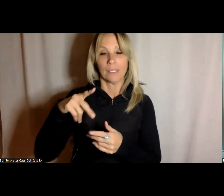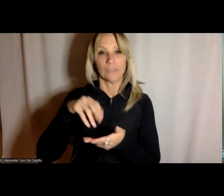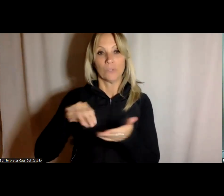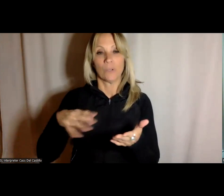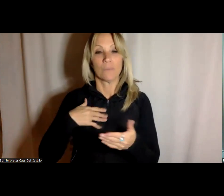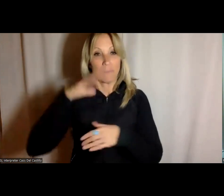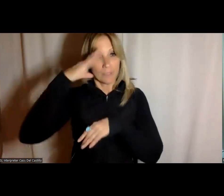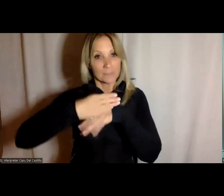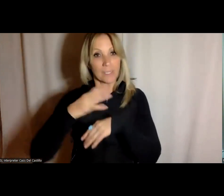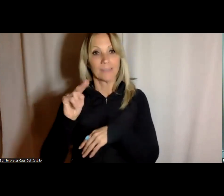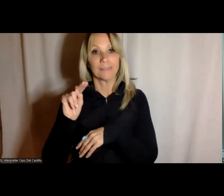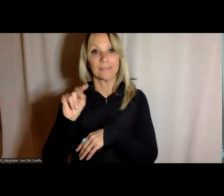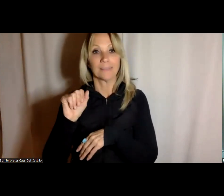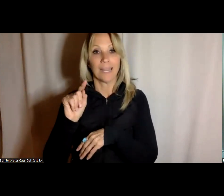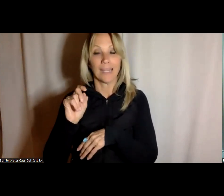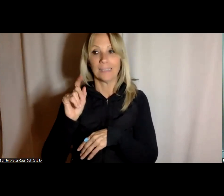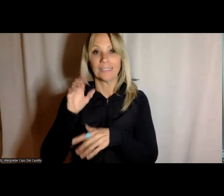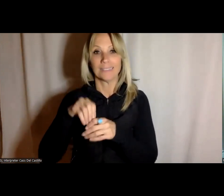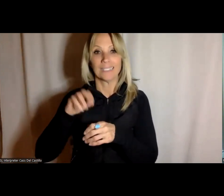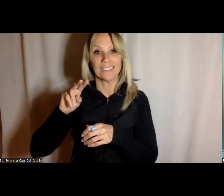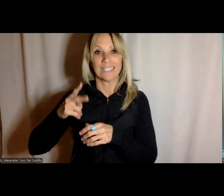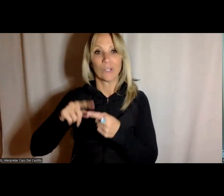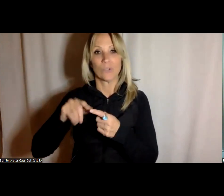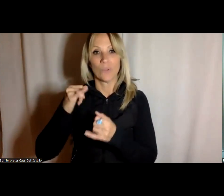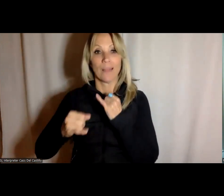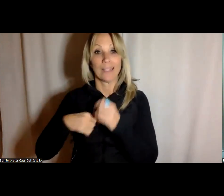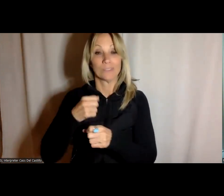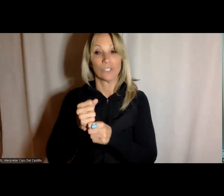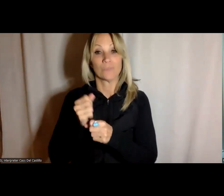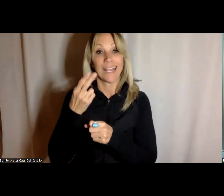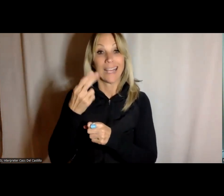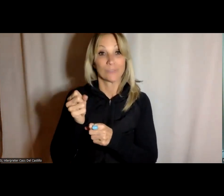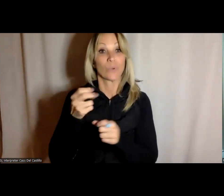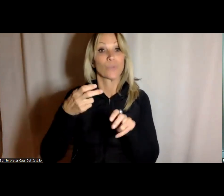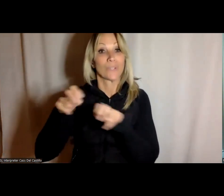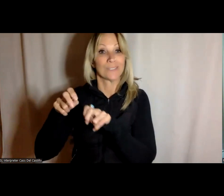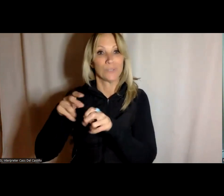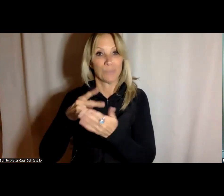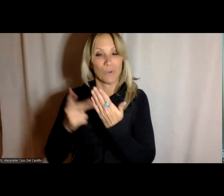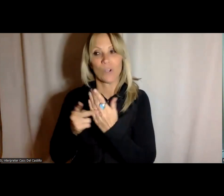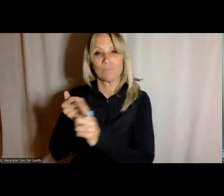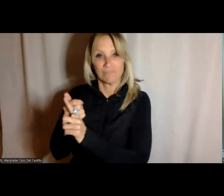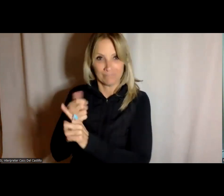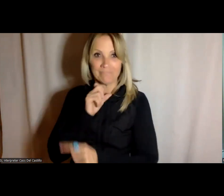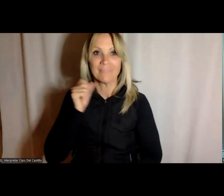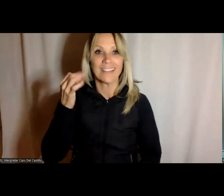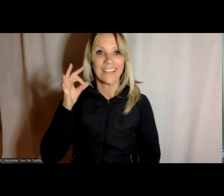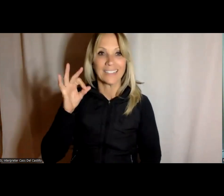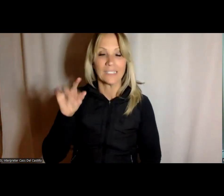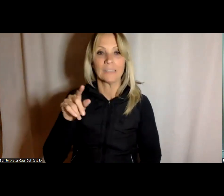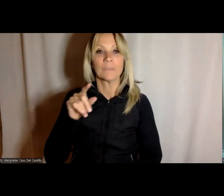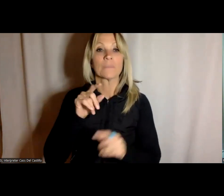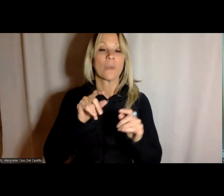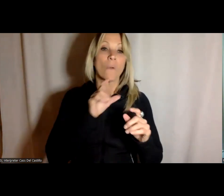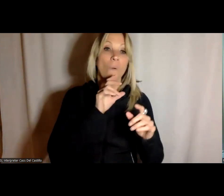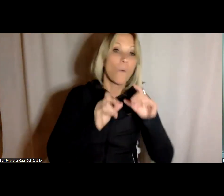in his um second to last year out of his high school transition program he's 19 and my oldest son isaac